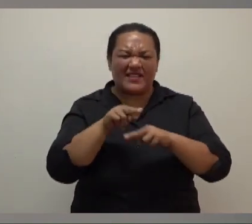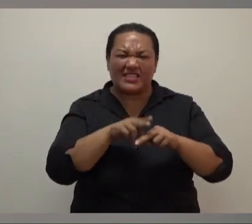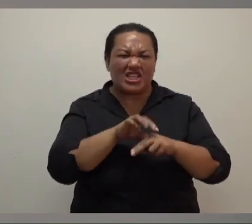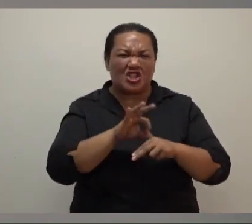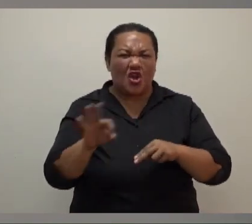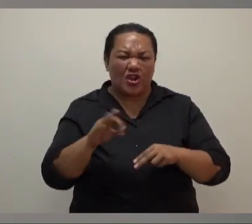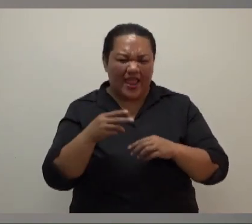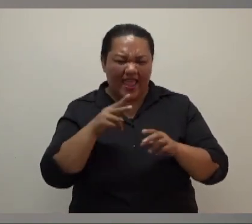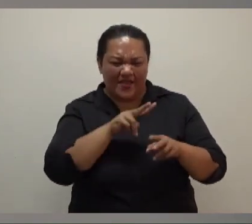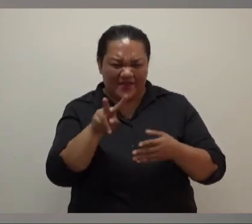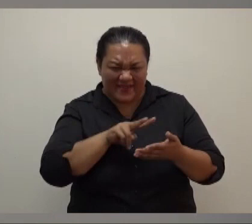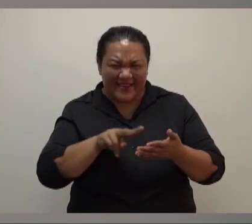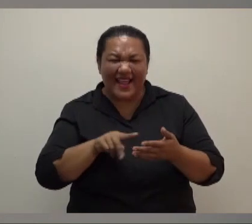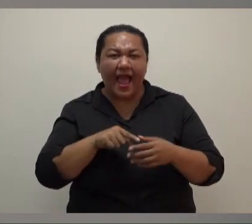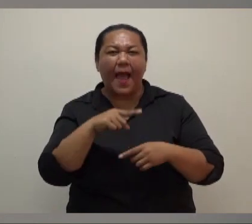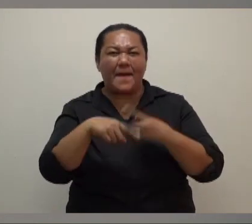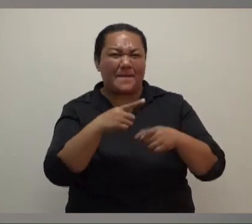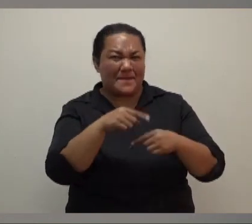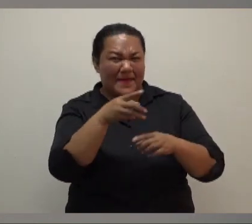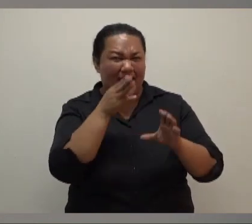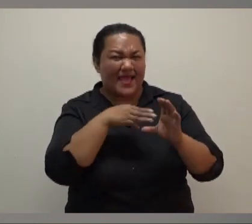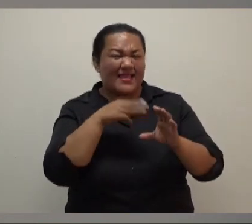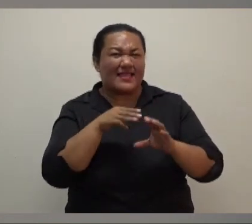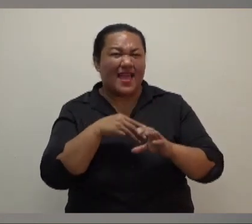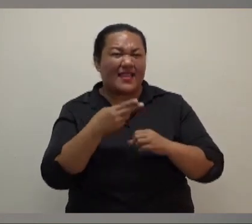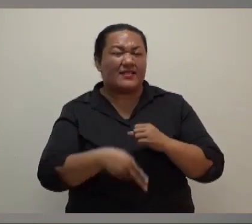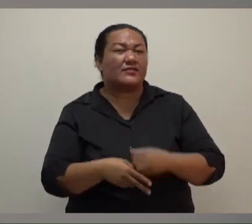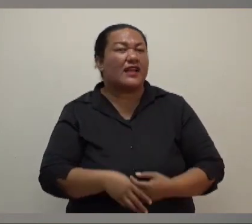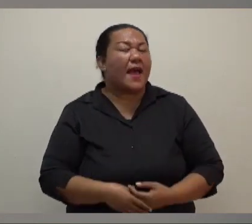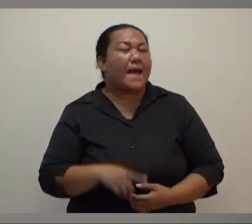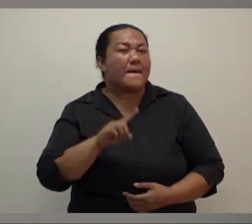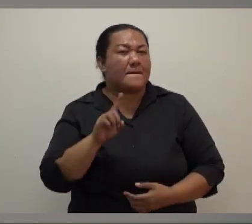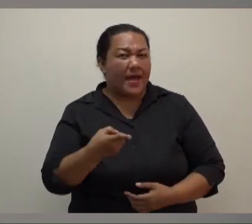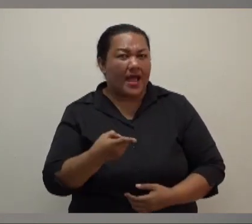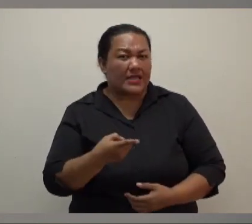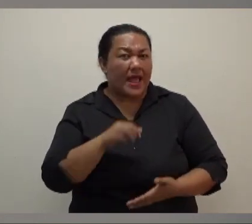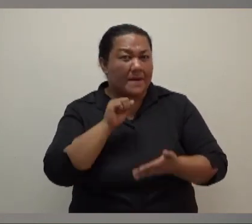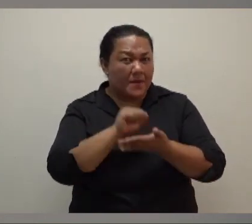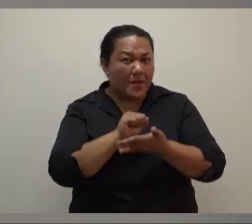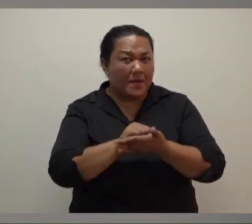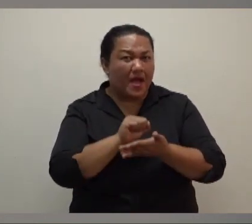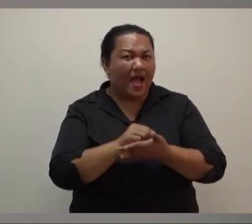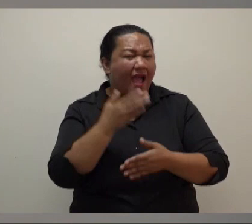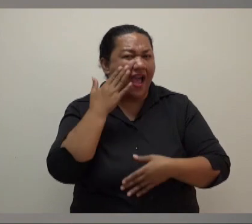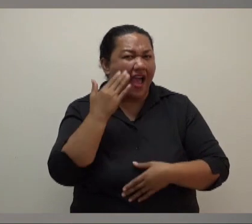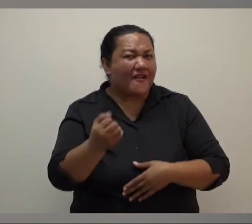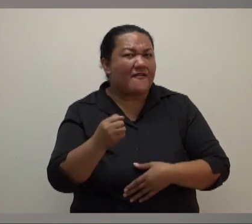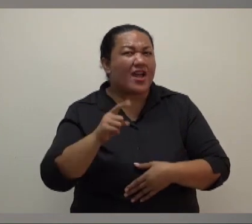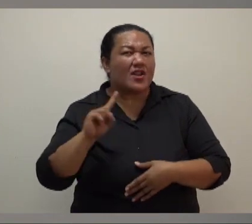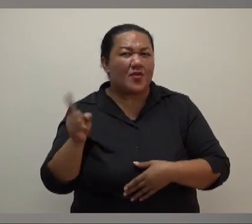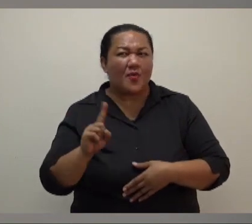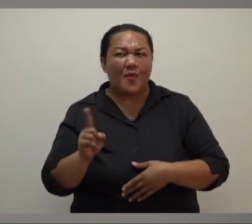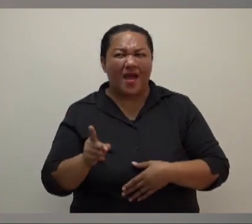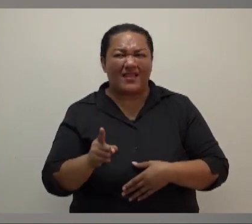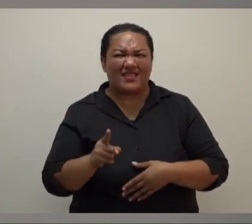from their freelance journalists from here. But the fact of the matter is that, you know, I find it highly, actually, quite despicable